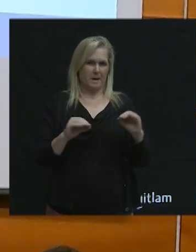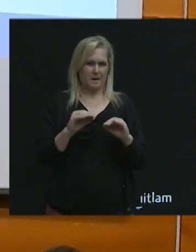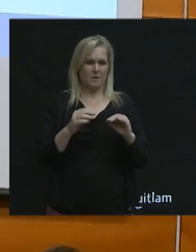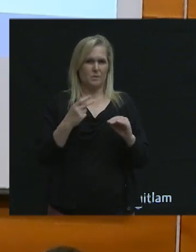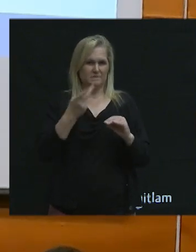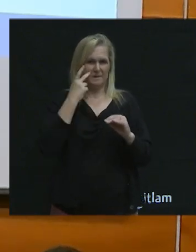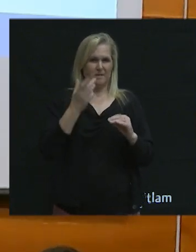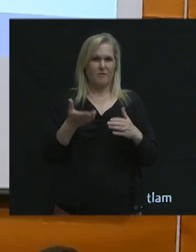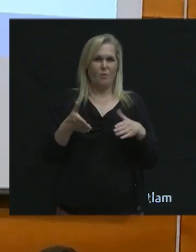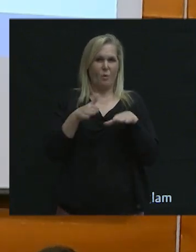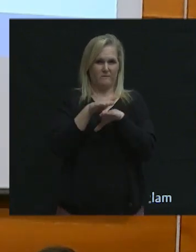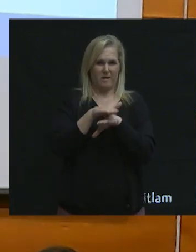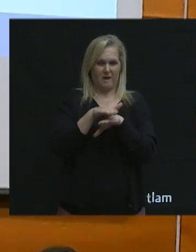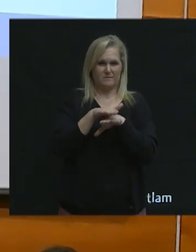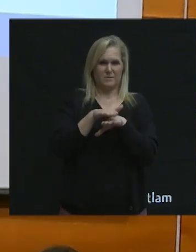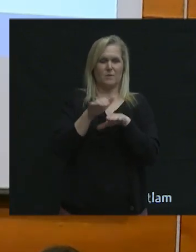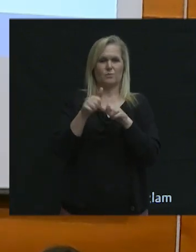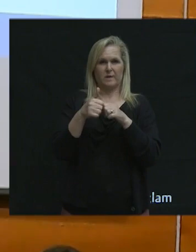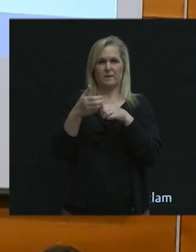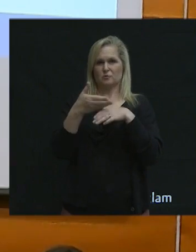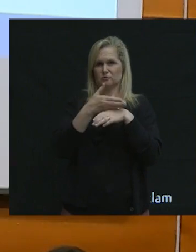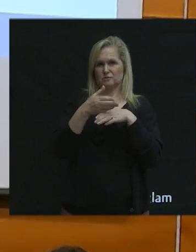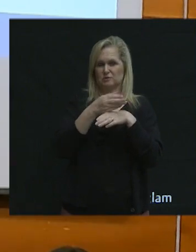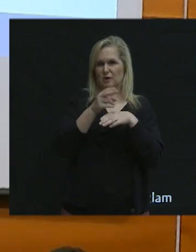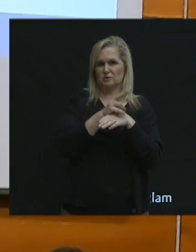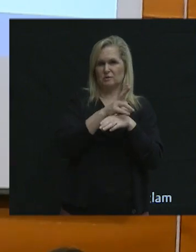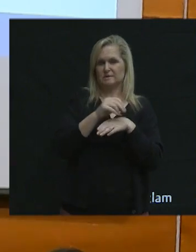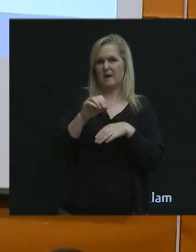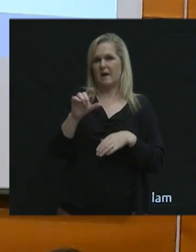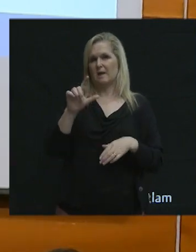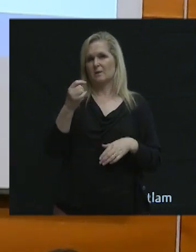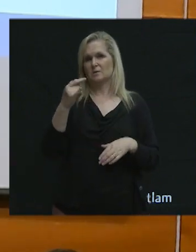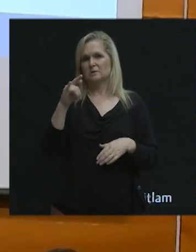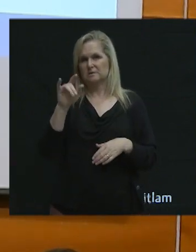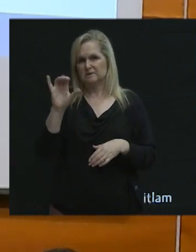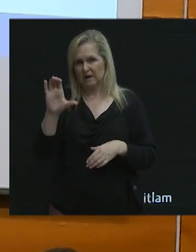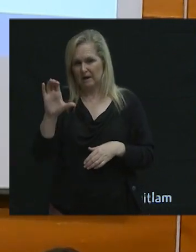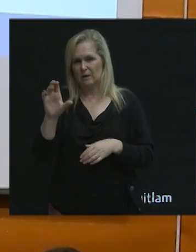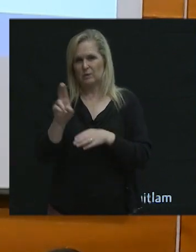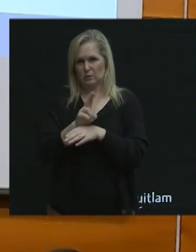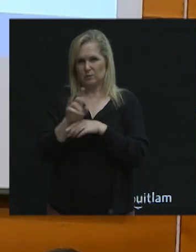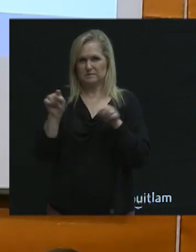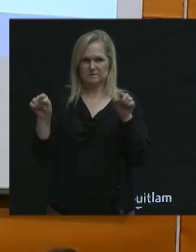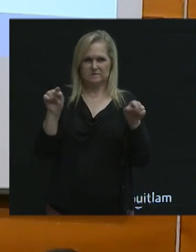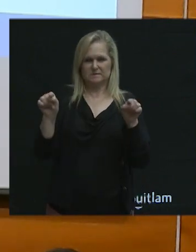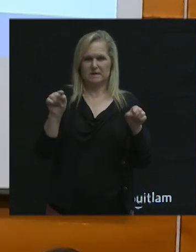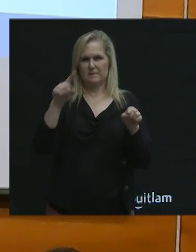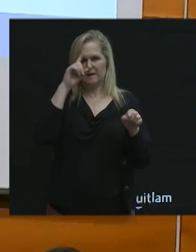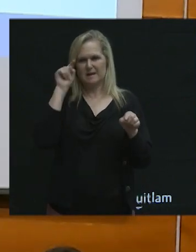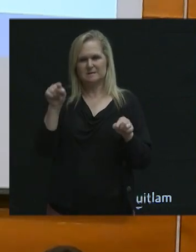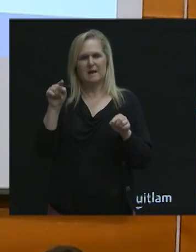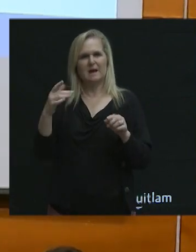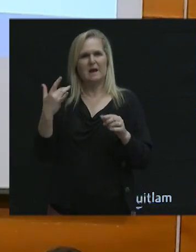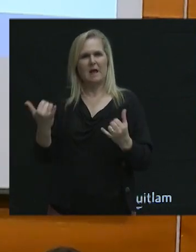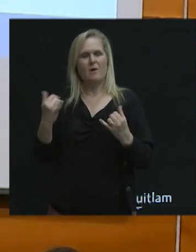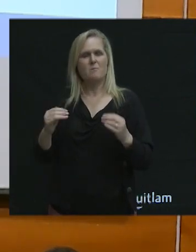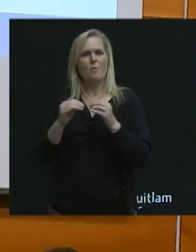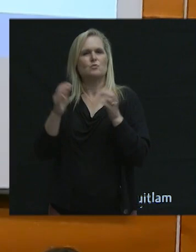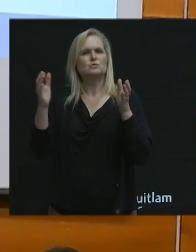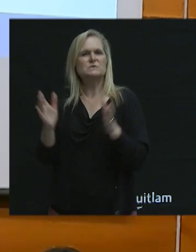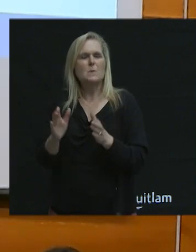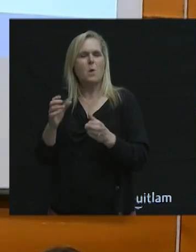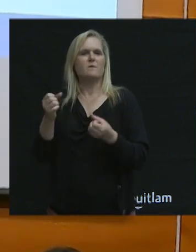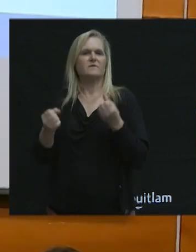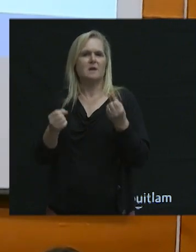overlap also between the shared use and the logistic use. Because they're smaller vehicles, they're really nimble